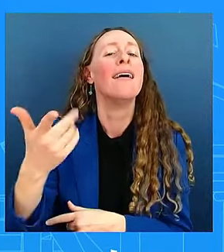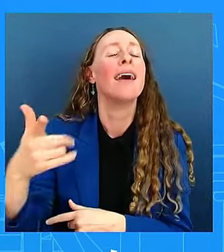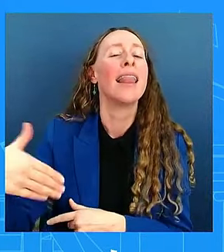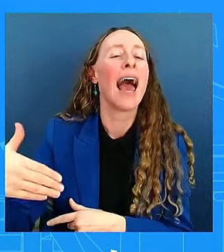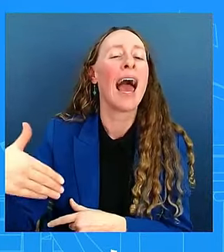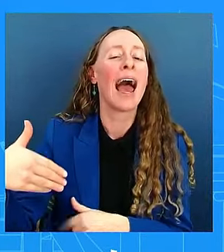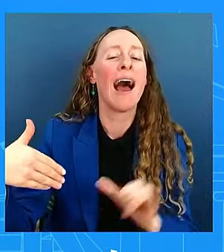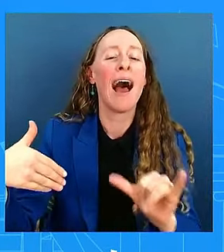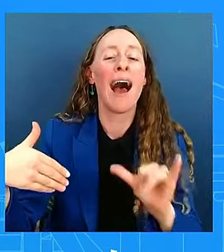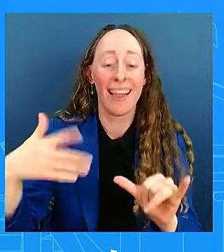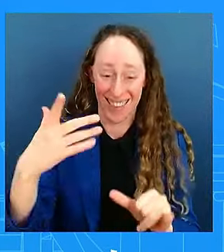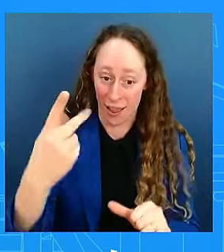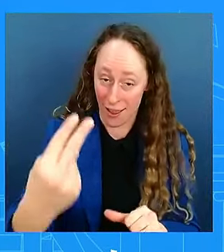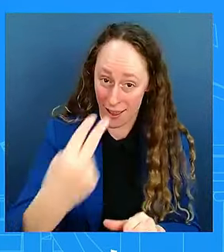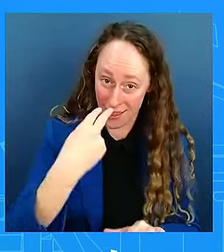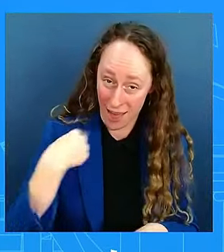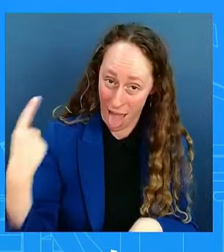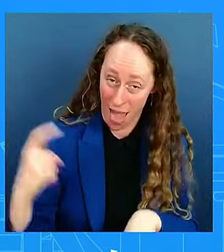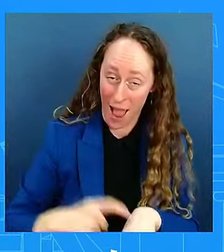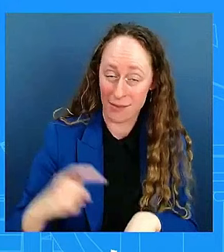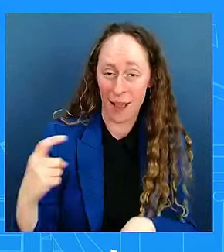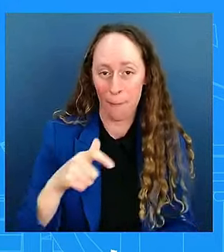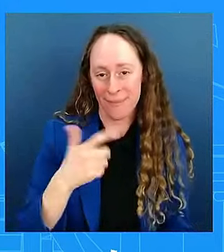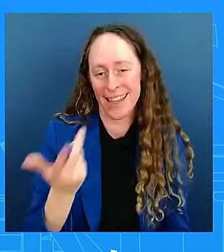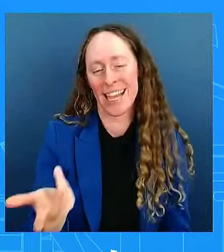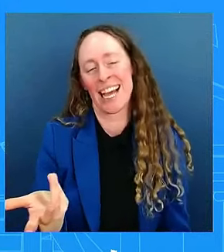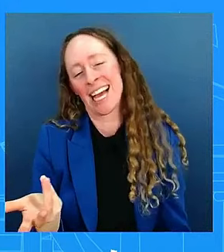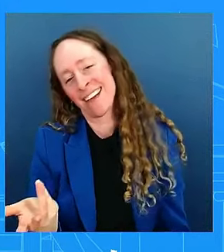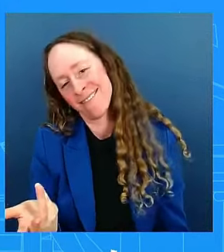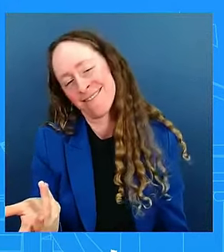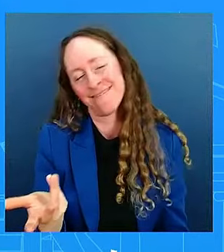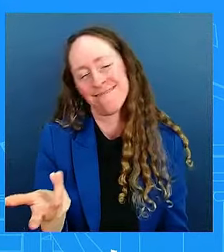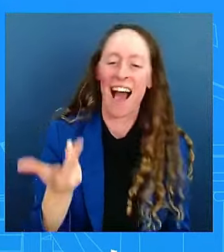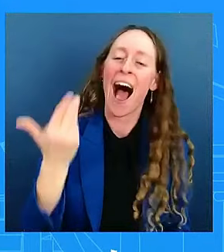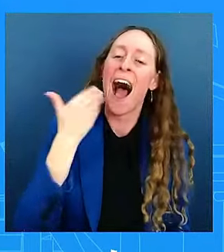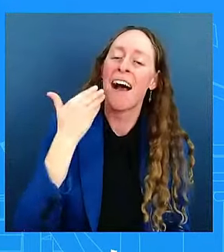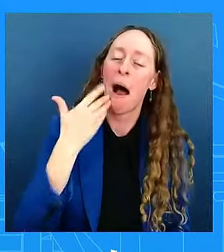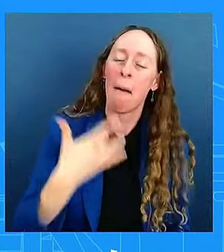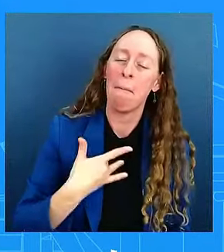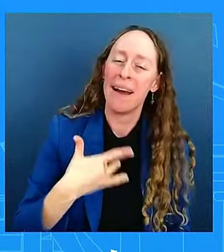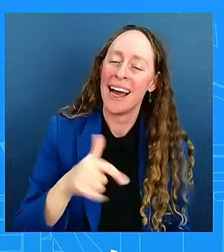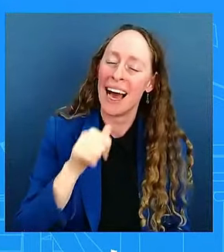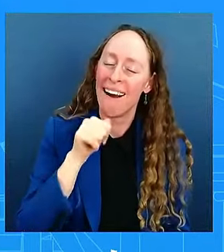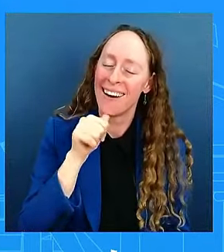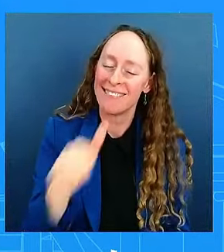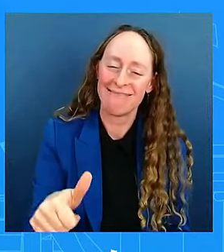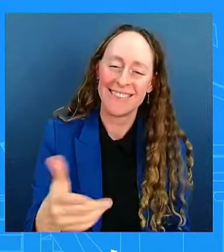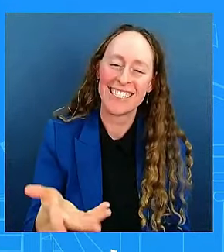I could call myself out for that. All right, everybody. Thank you so much. Thank you, Mr. President.